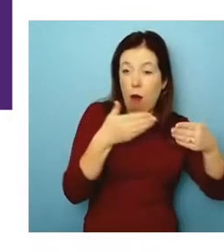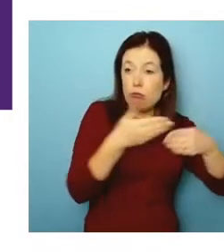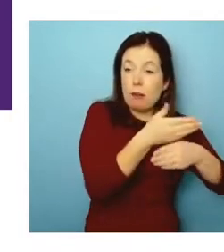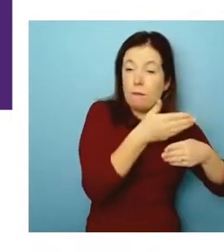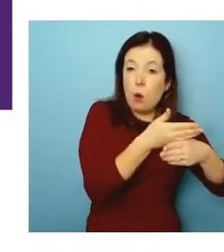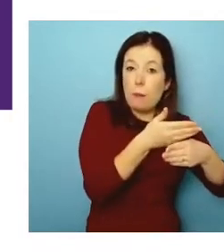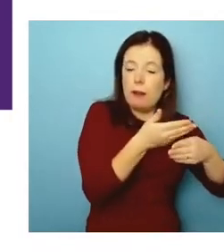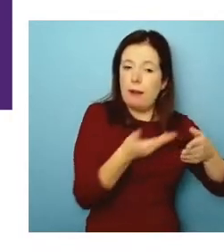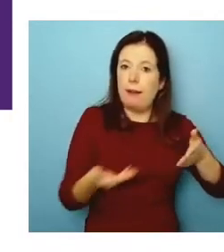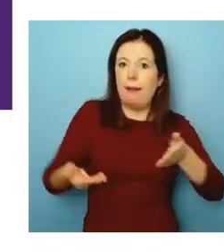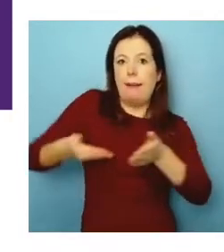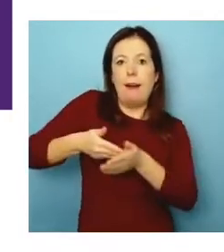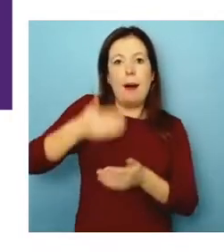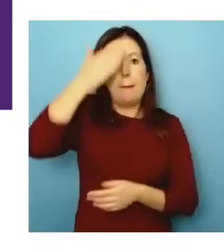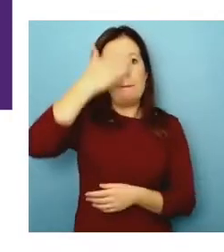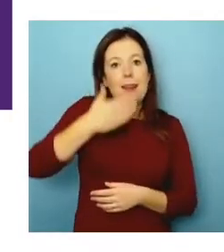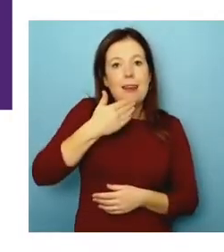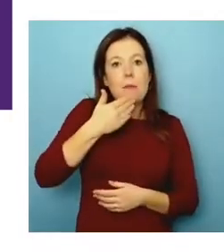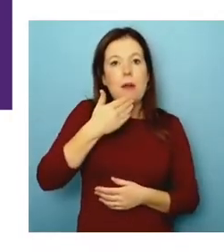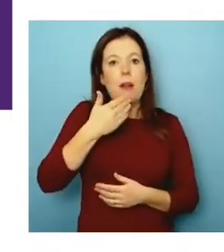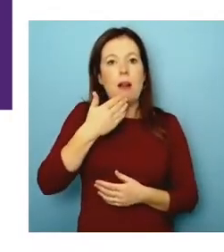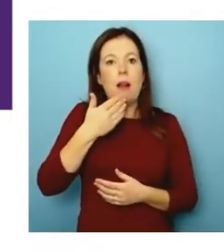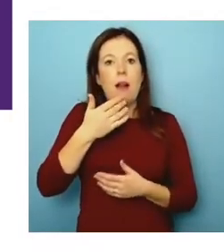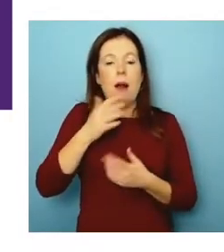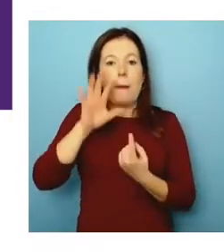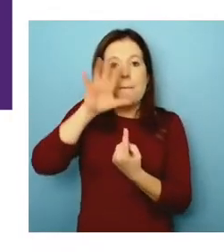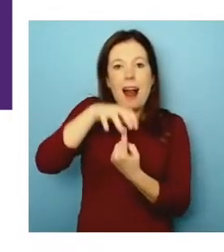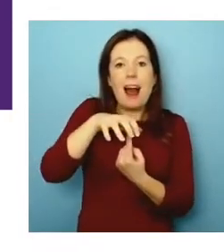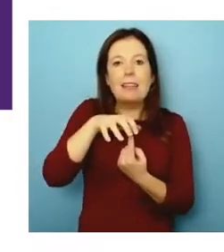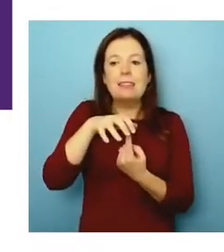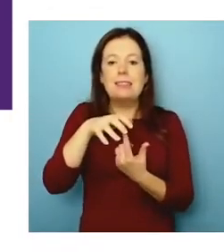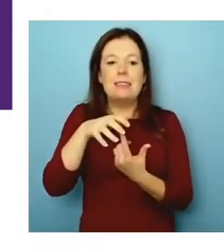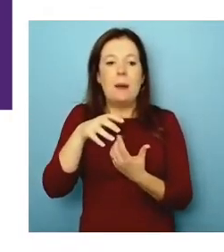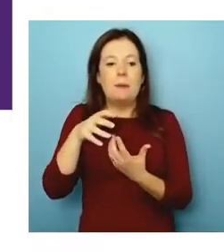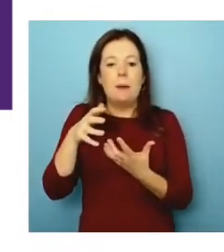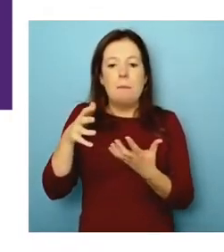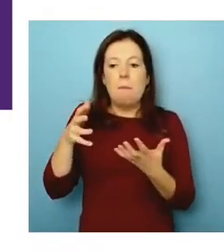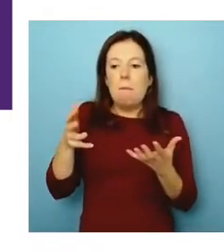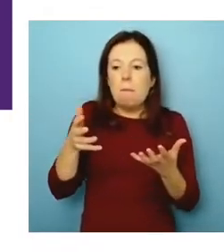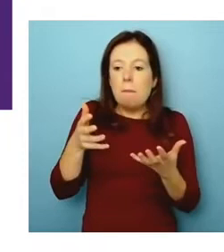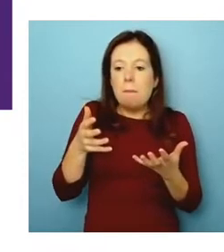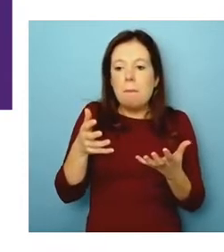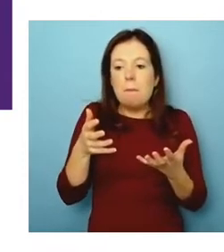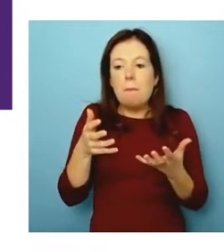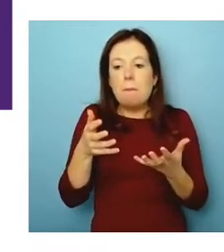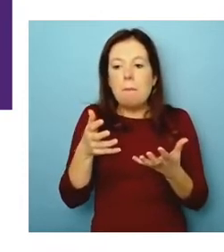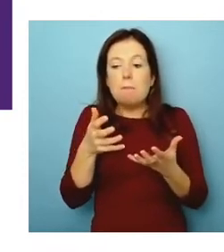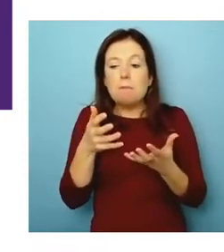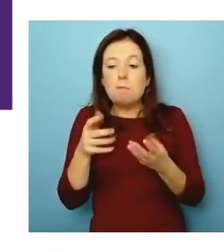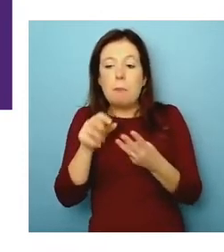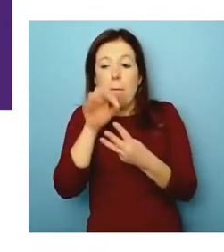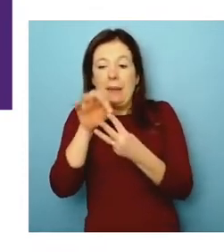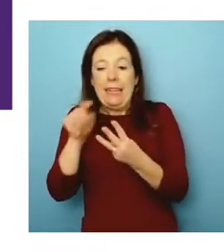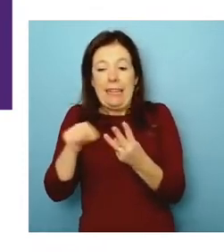people, plane and place. And what came out was a kind of richer look.